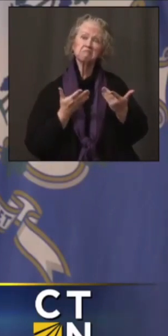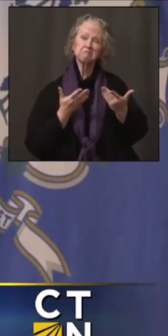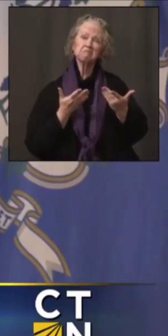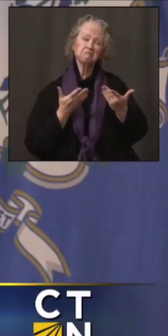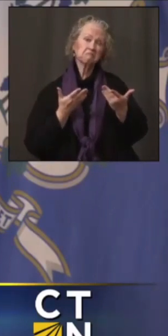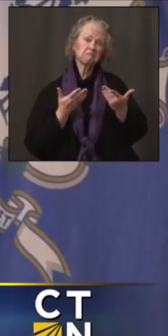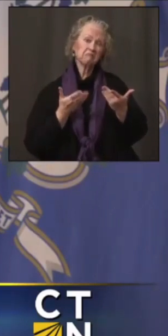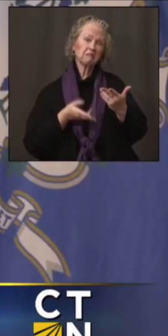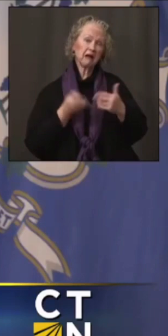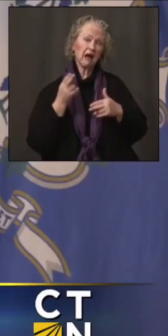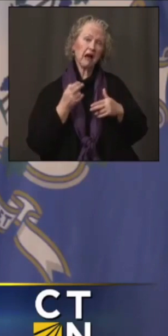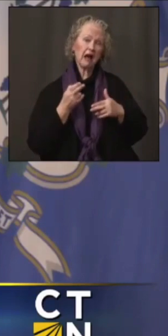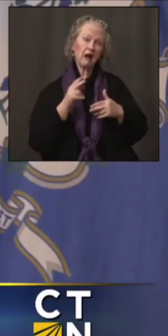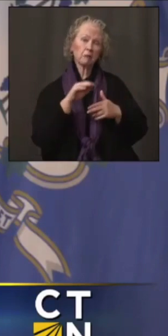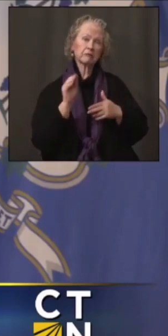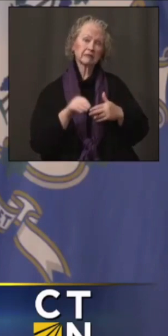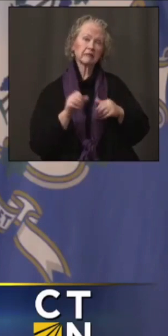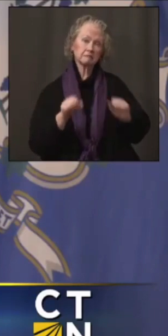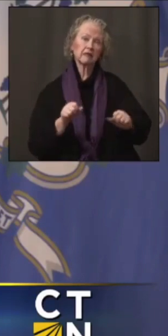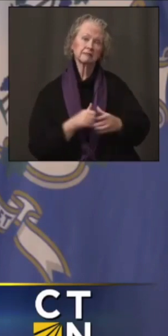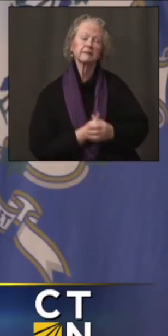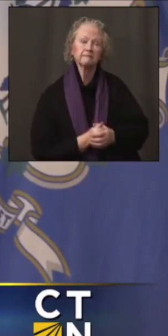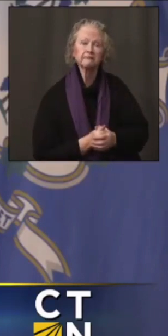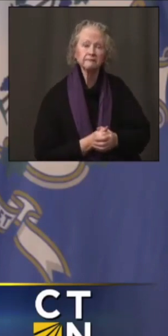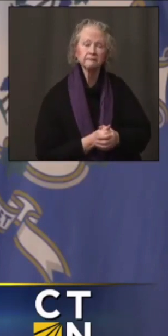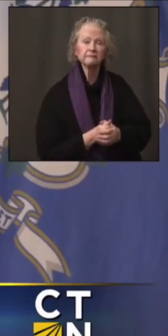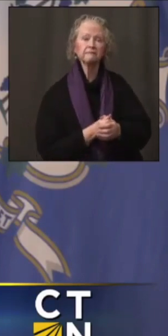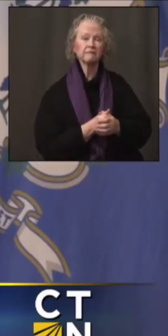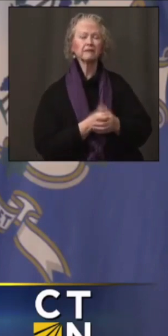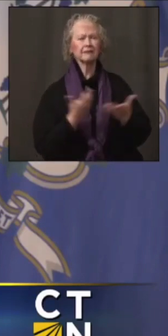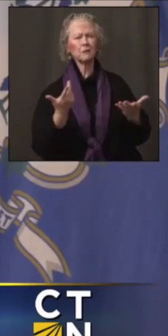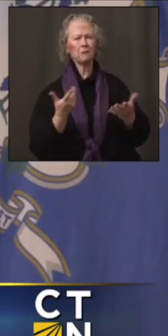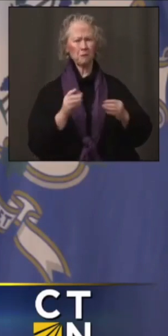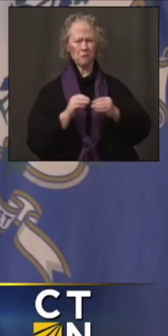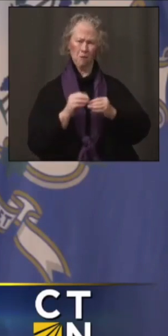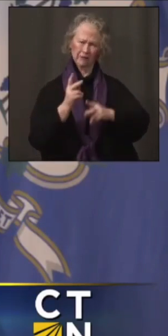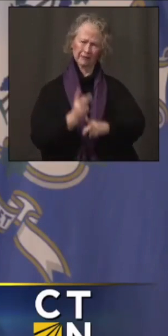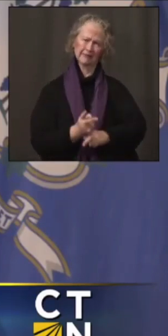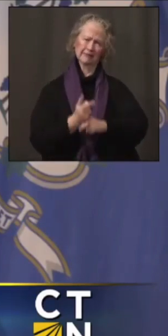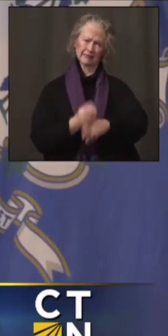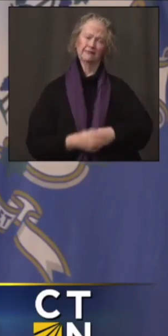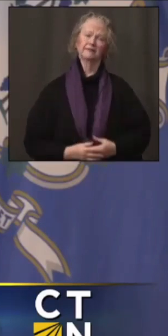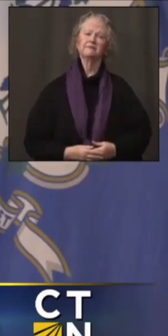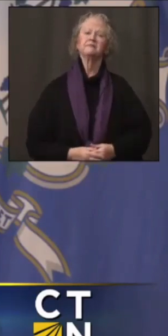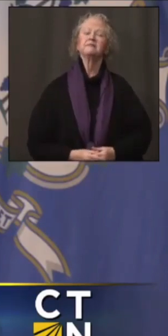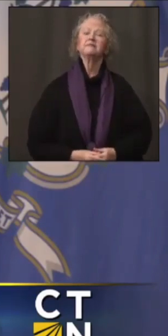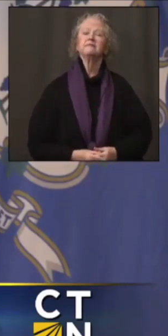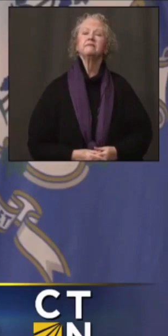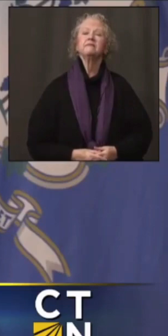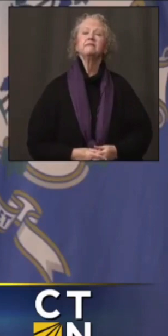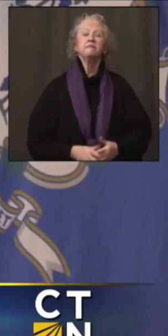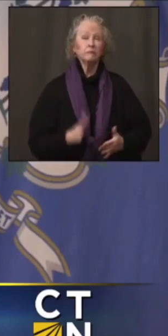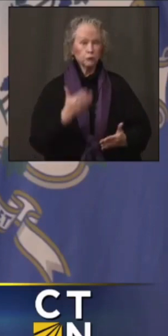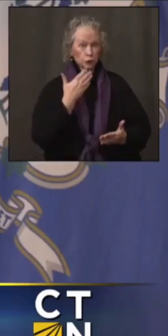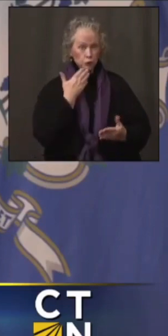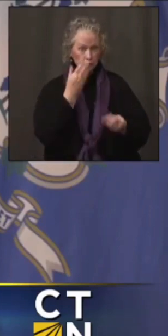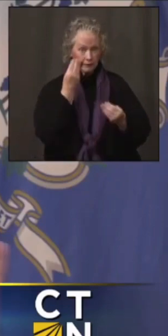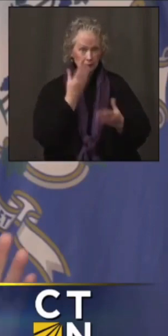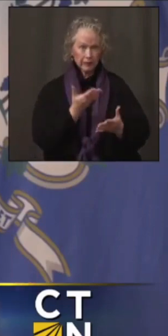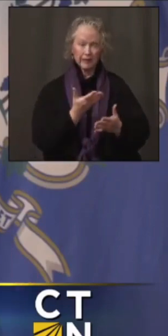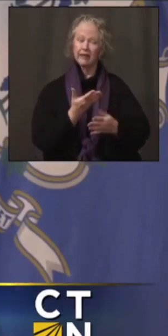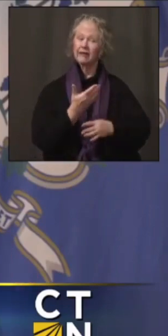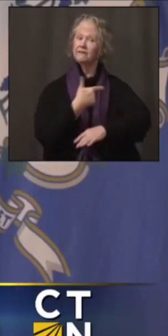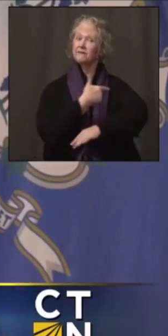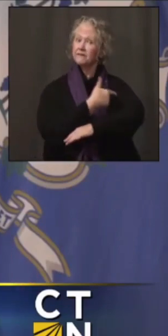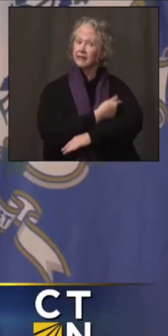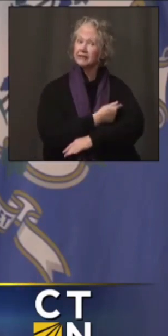gone up. So it means to be even more cautious. The good news is when it comes to the vaccinations